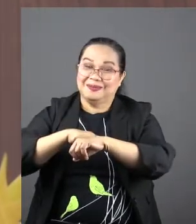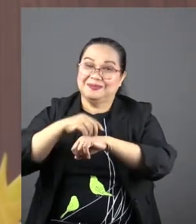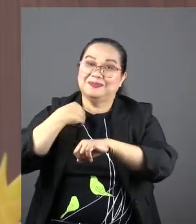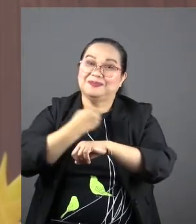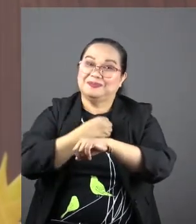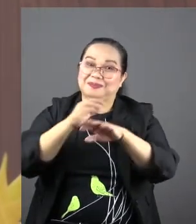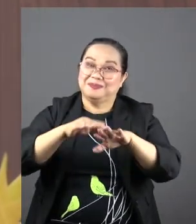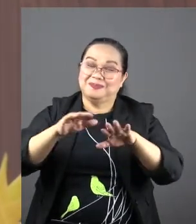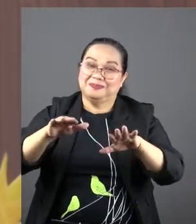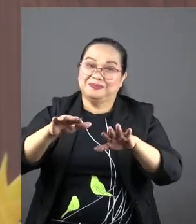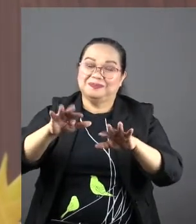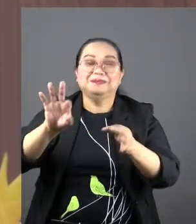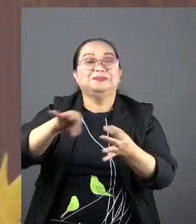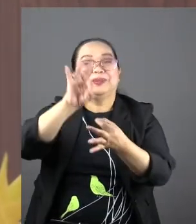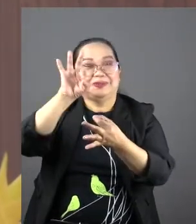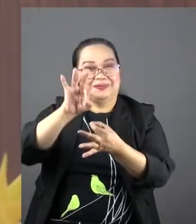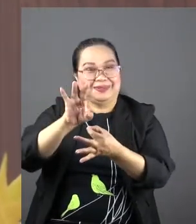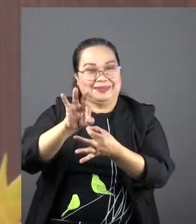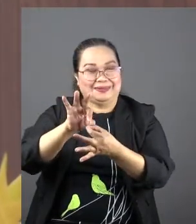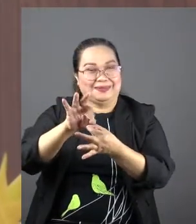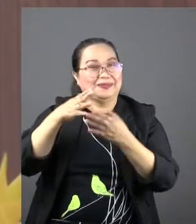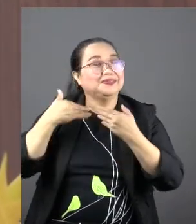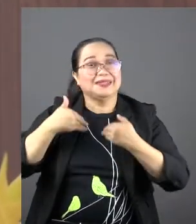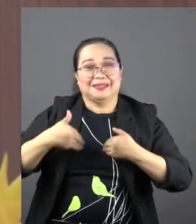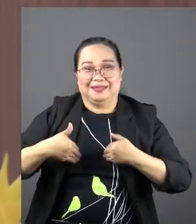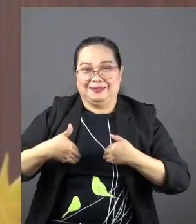children are born perfect physically.